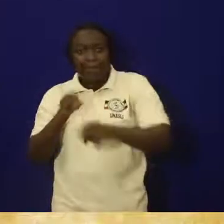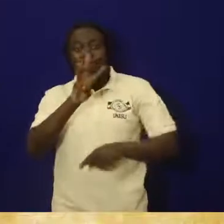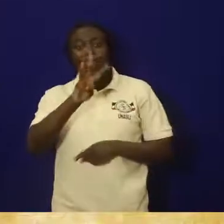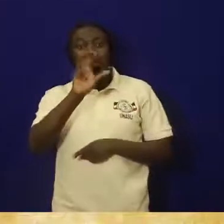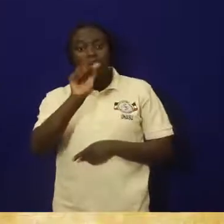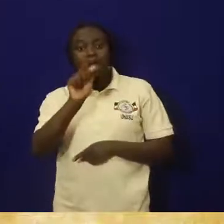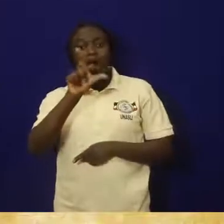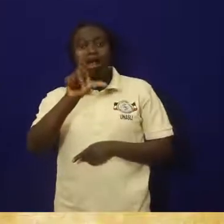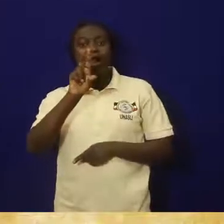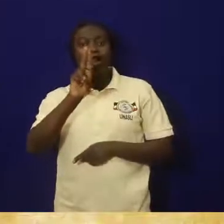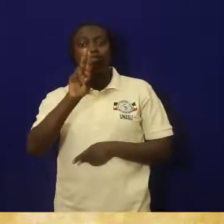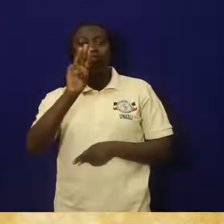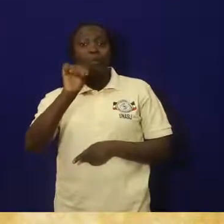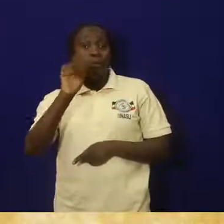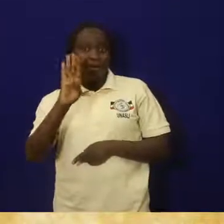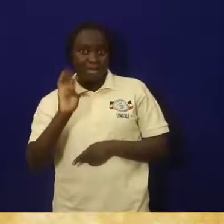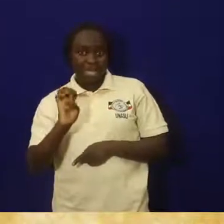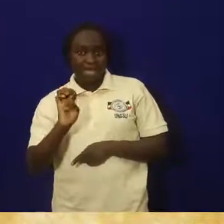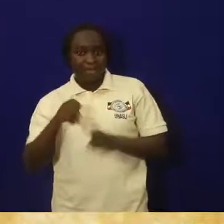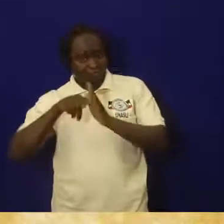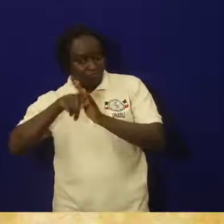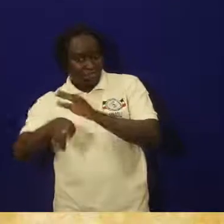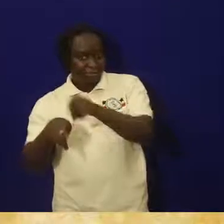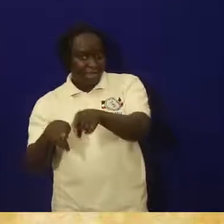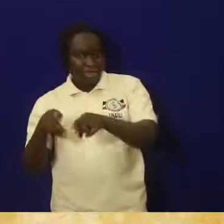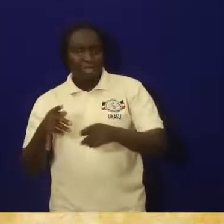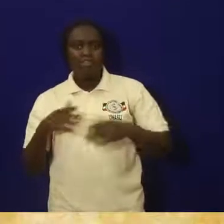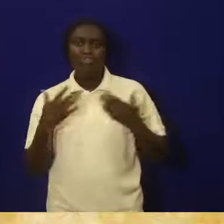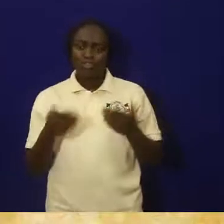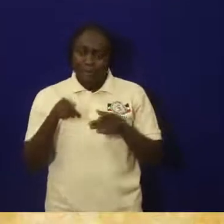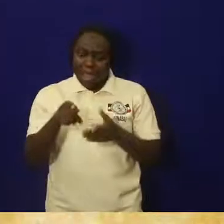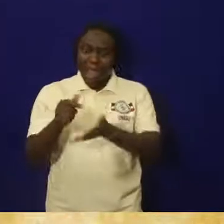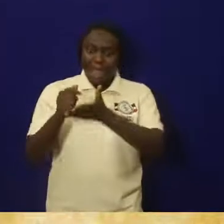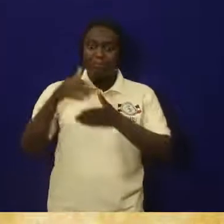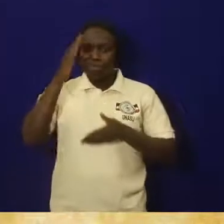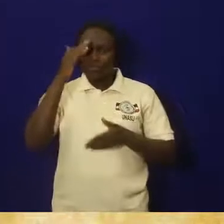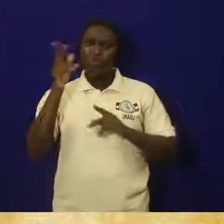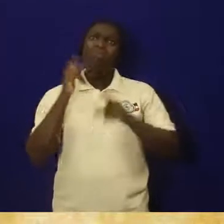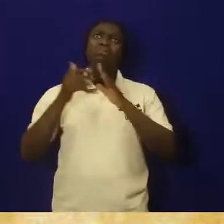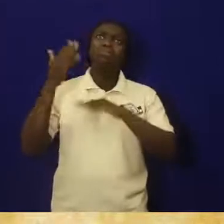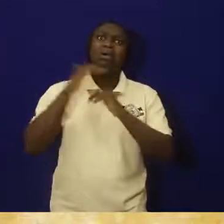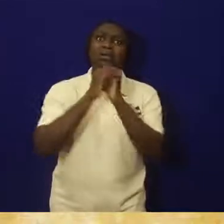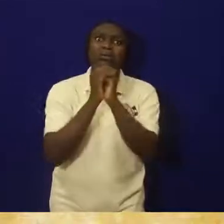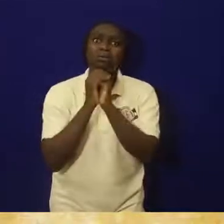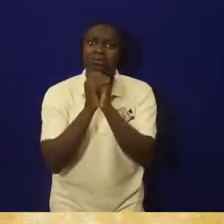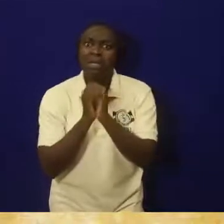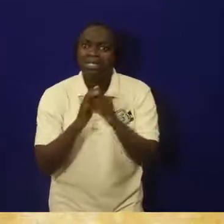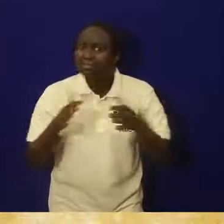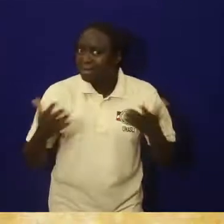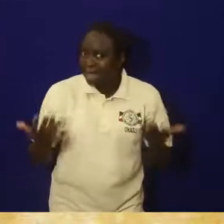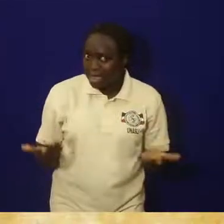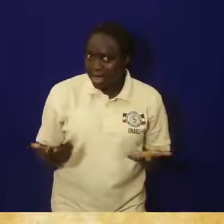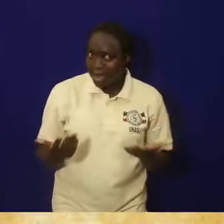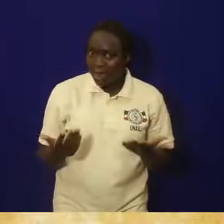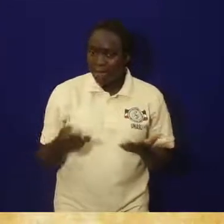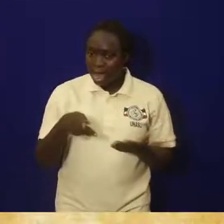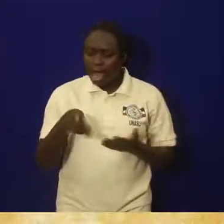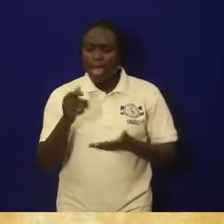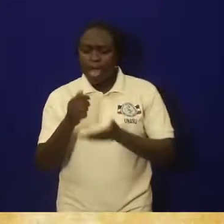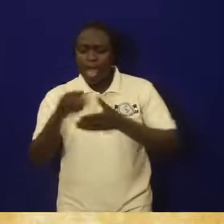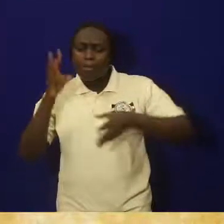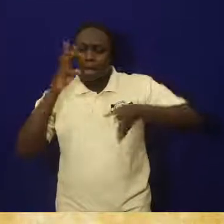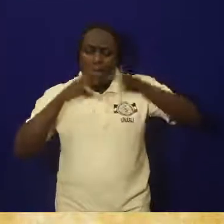So, they help us to learn how the people of Yonge go worshipped and how they